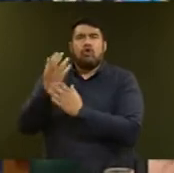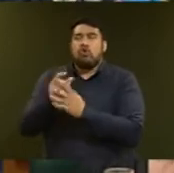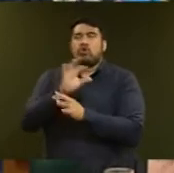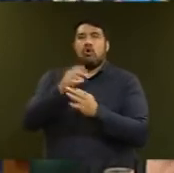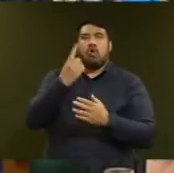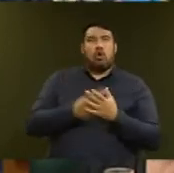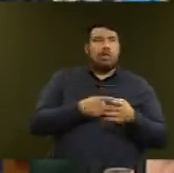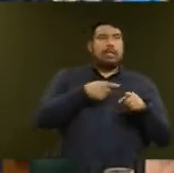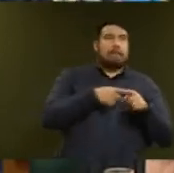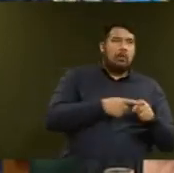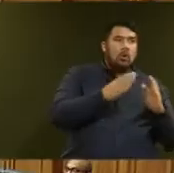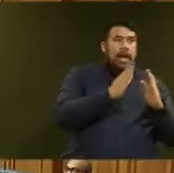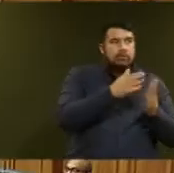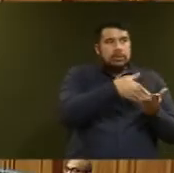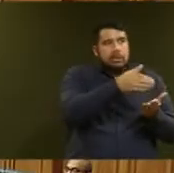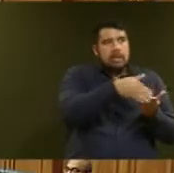growth to drive activity.